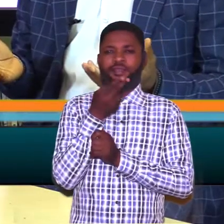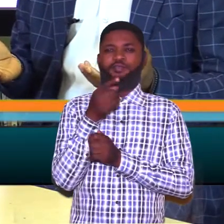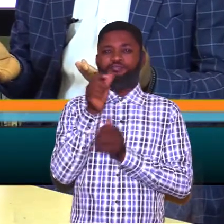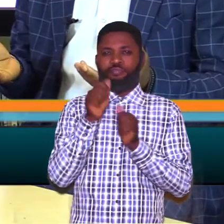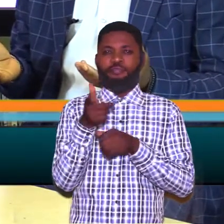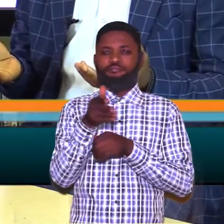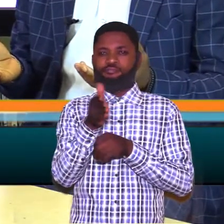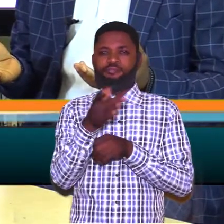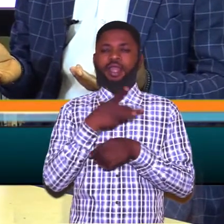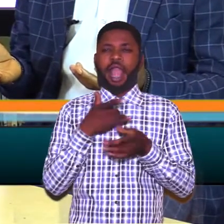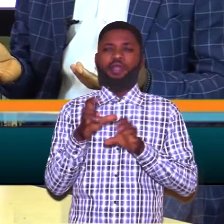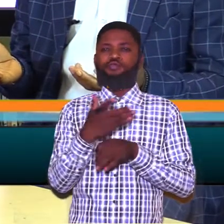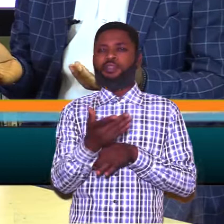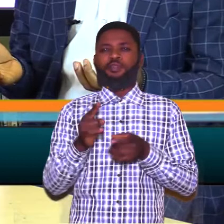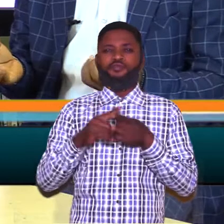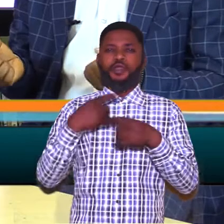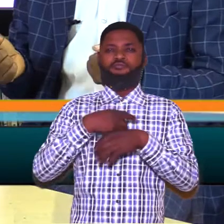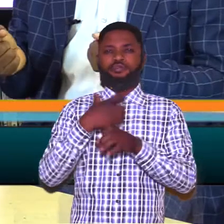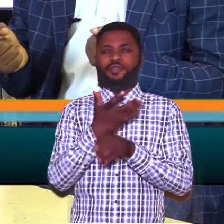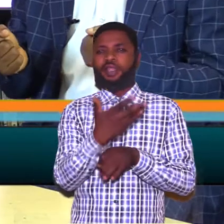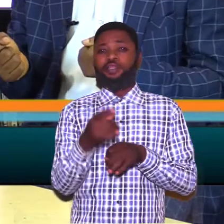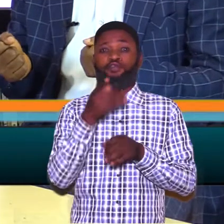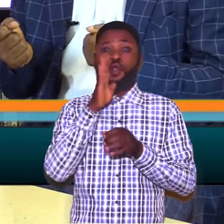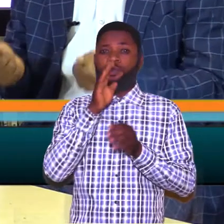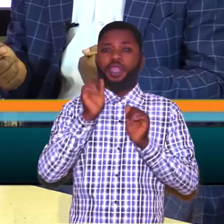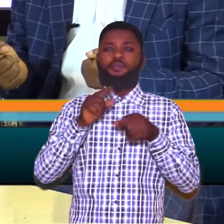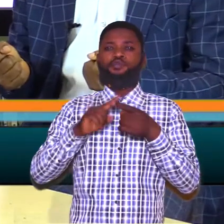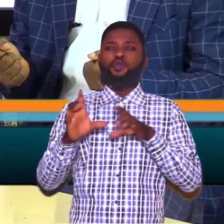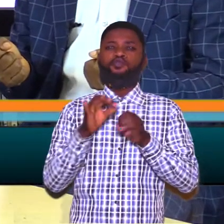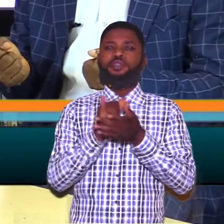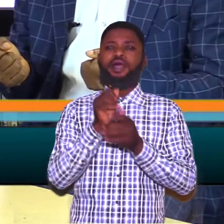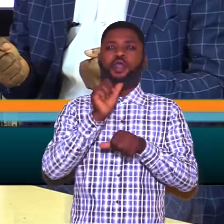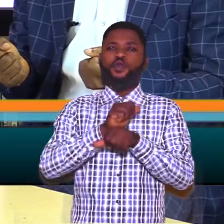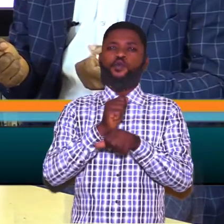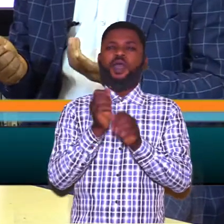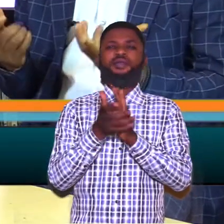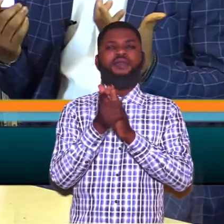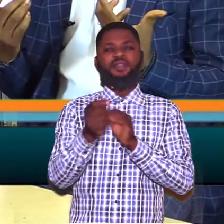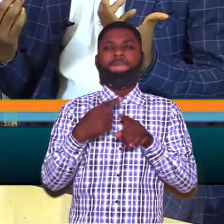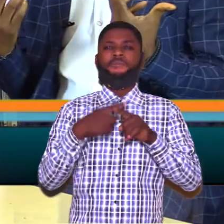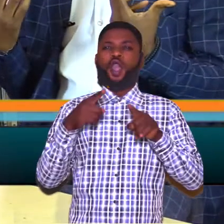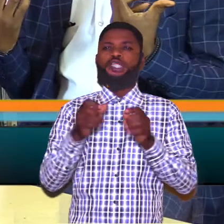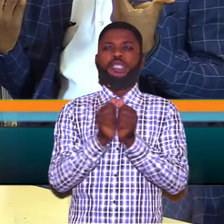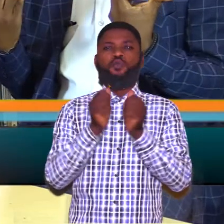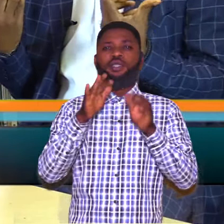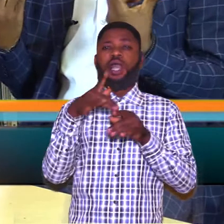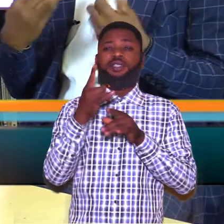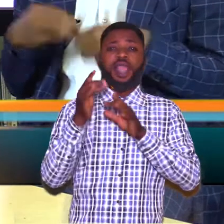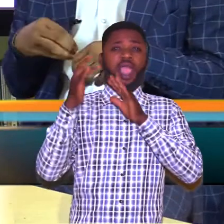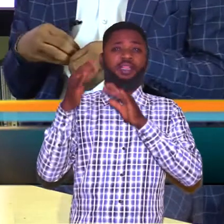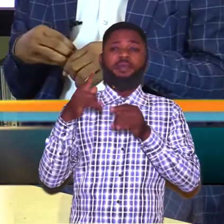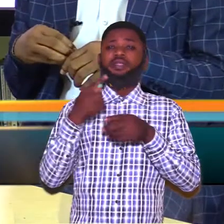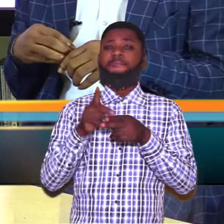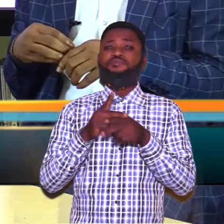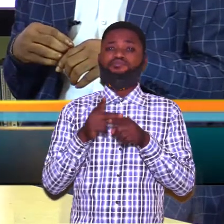manipulate and do things you create things you can that work effectively effectively but without the expected